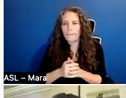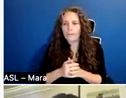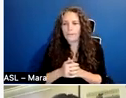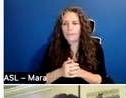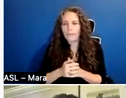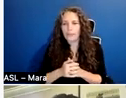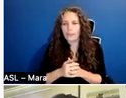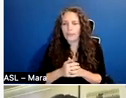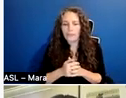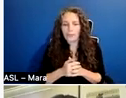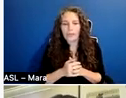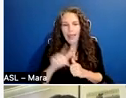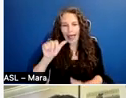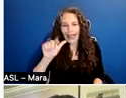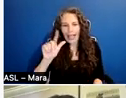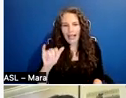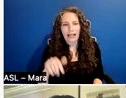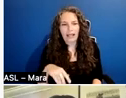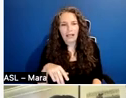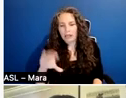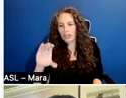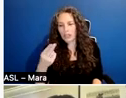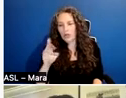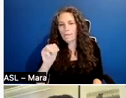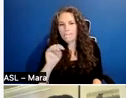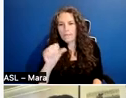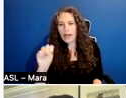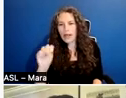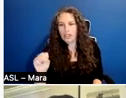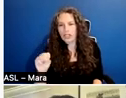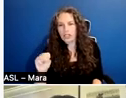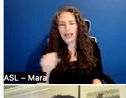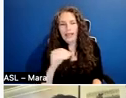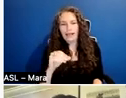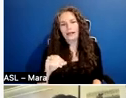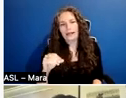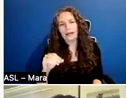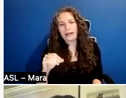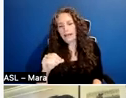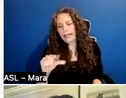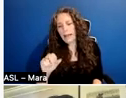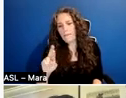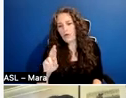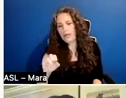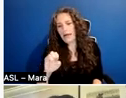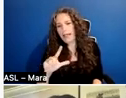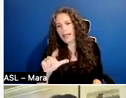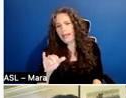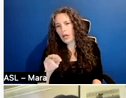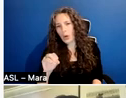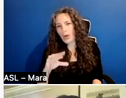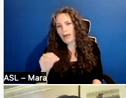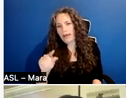uh, from the, from Los Angeles or the Chumash territory and Gabrielino, uh, Tongva territory.